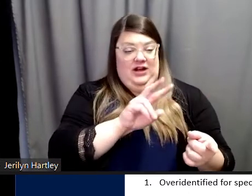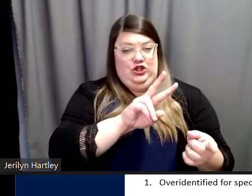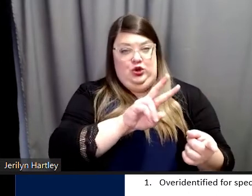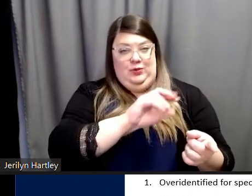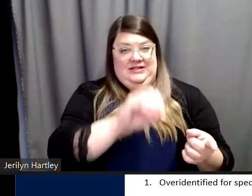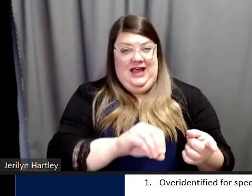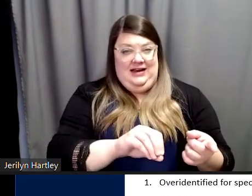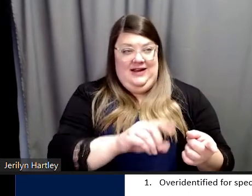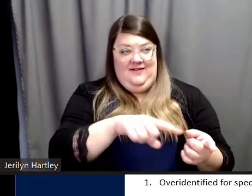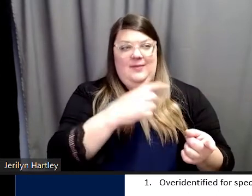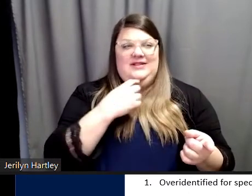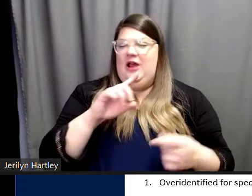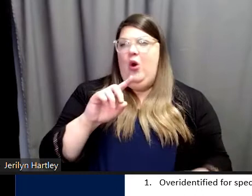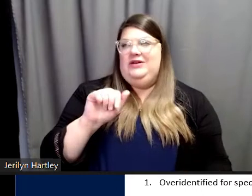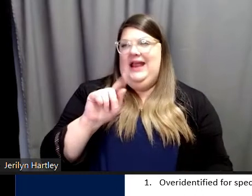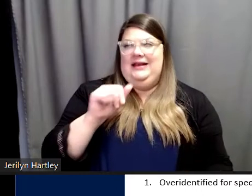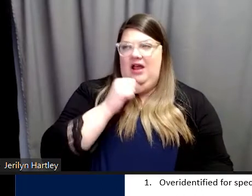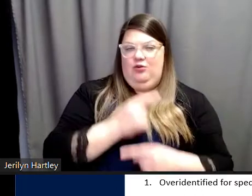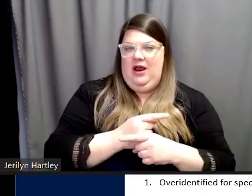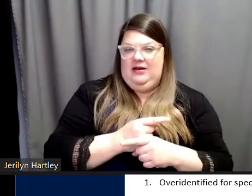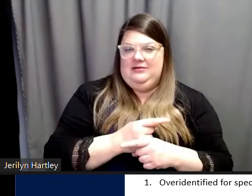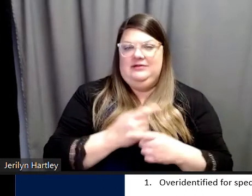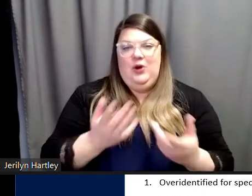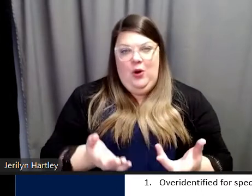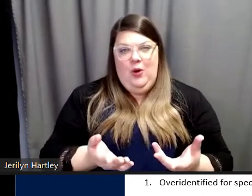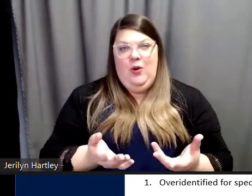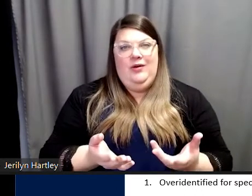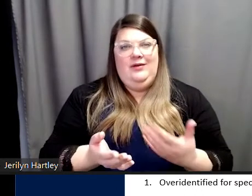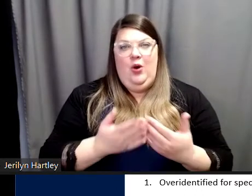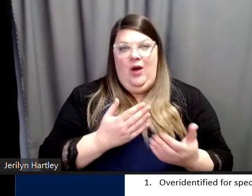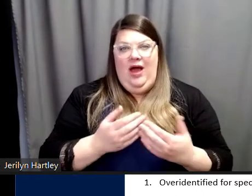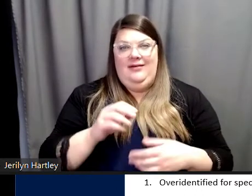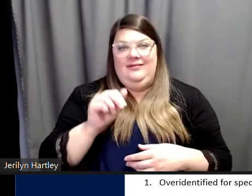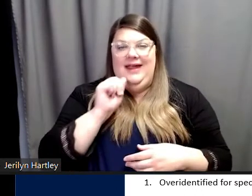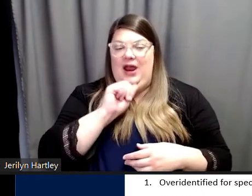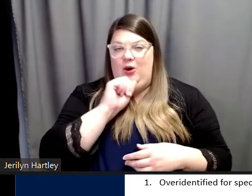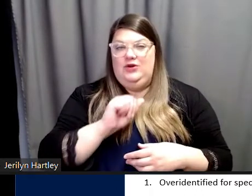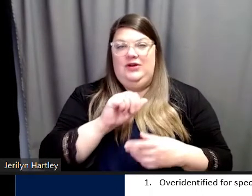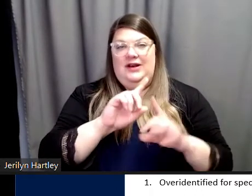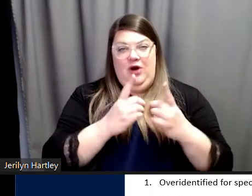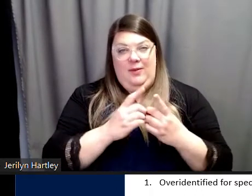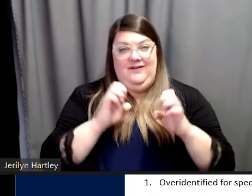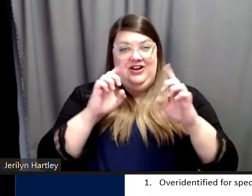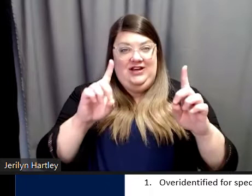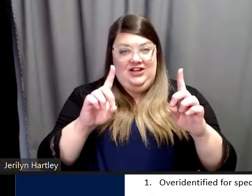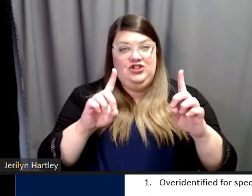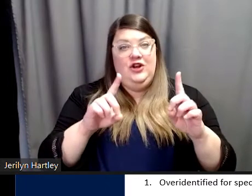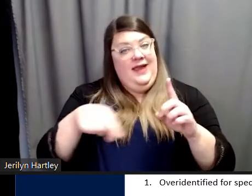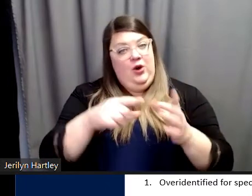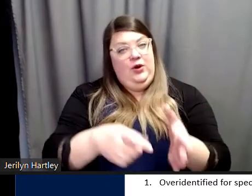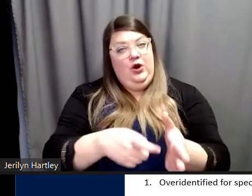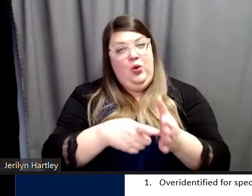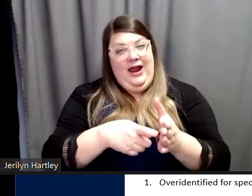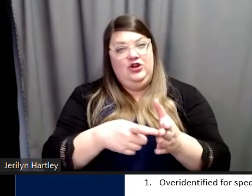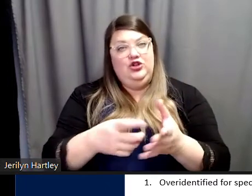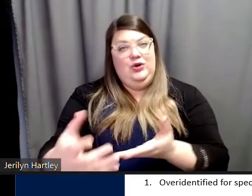data was incorrect. So while the Arizona Department of Education is required to collect the data